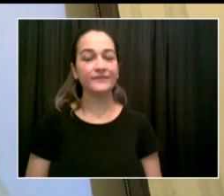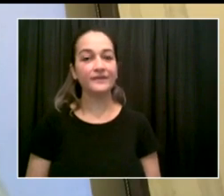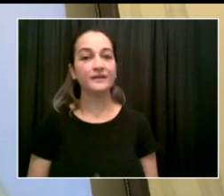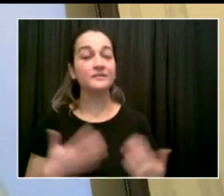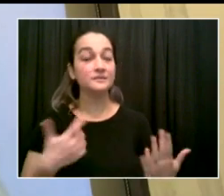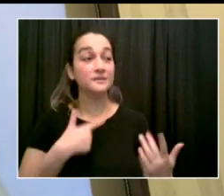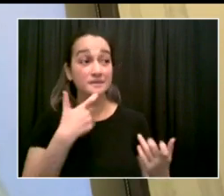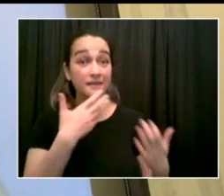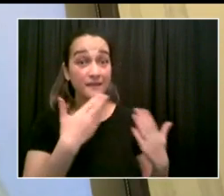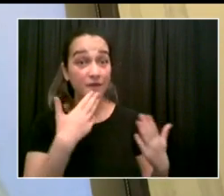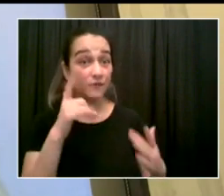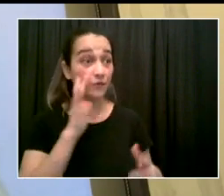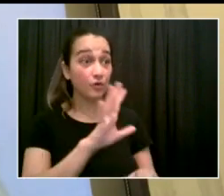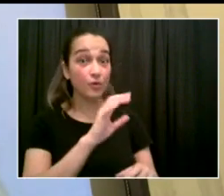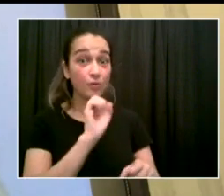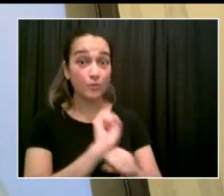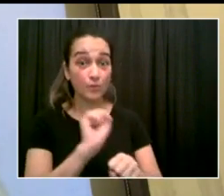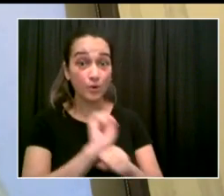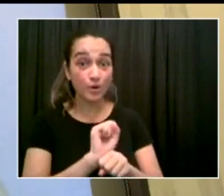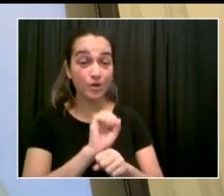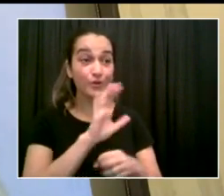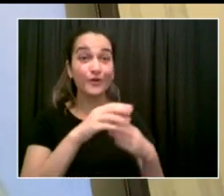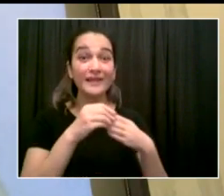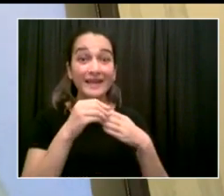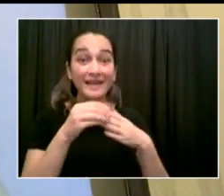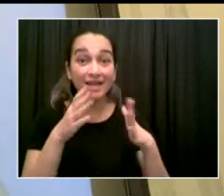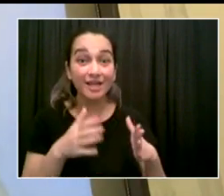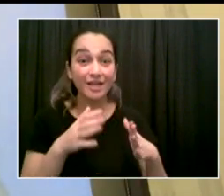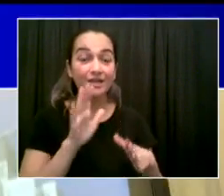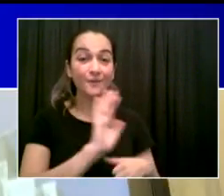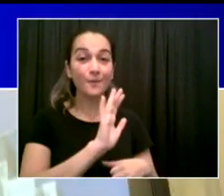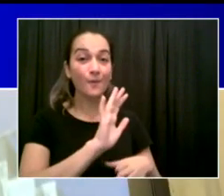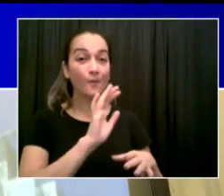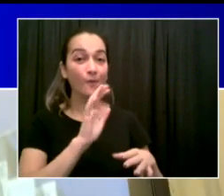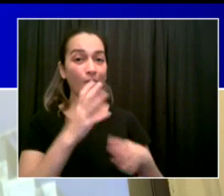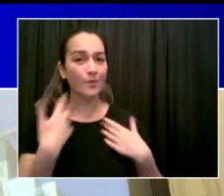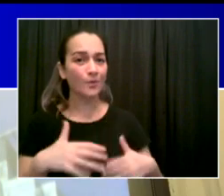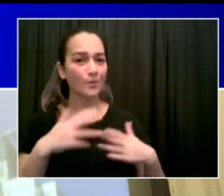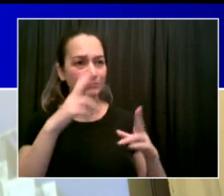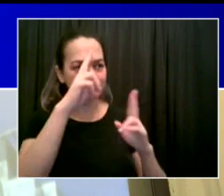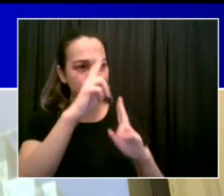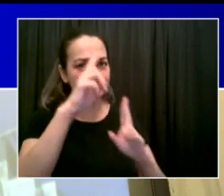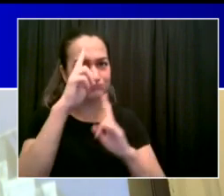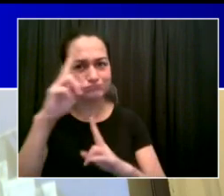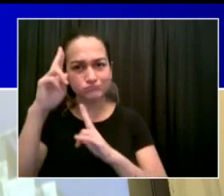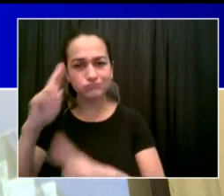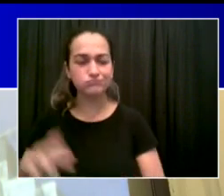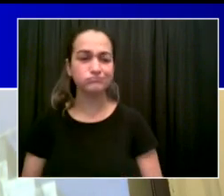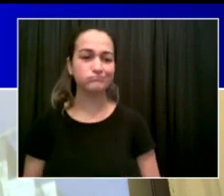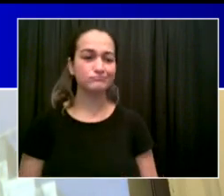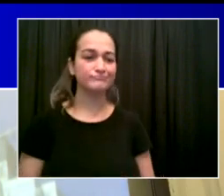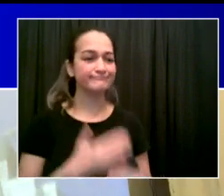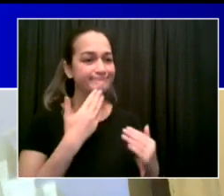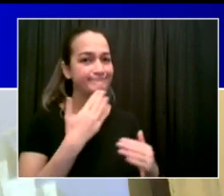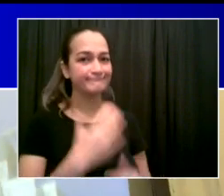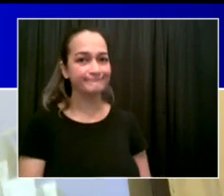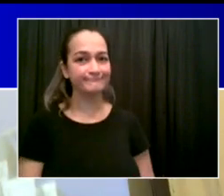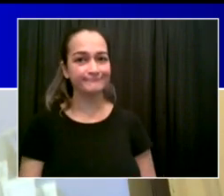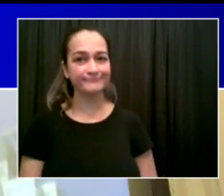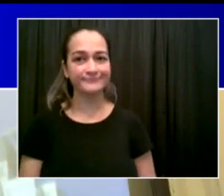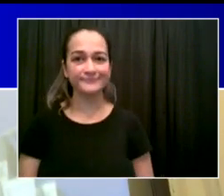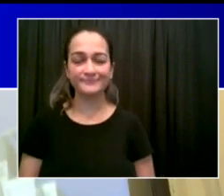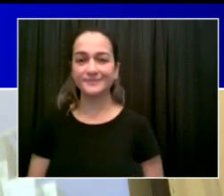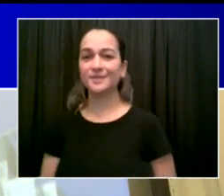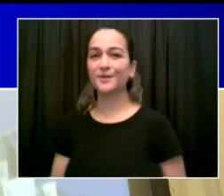during your reign as mayor. Thank you so much, Rabbi, and thank you again. You're one of the people that